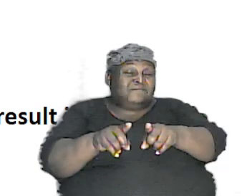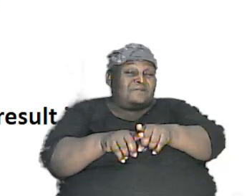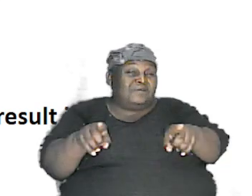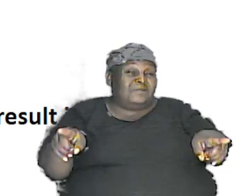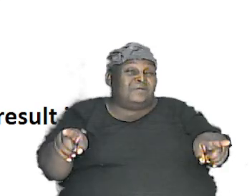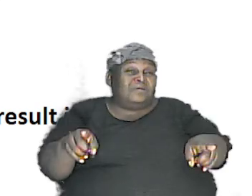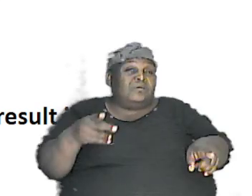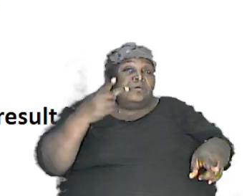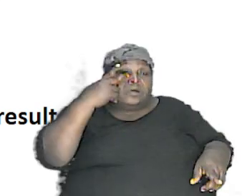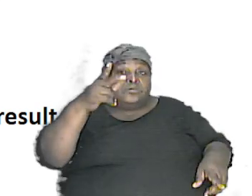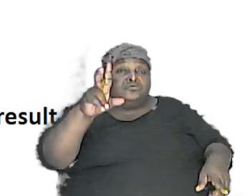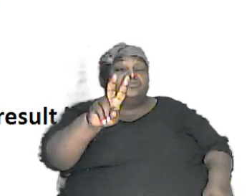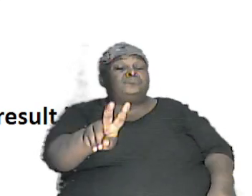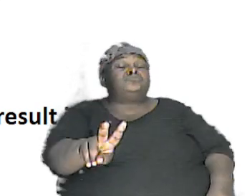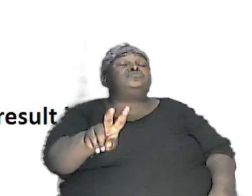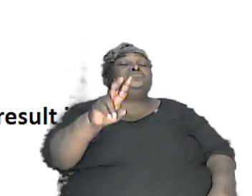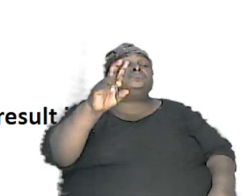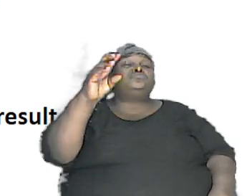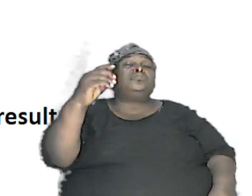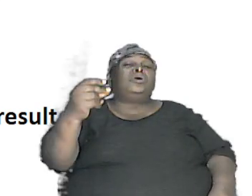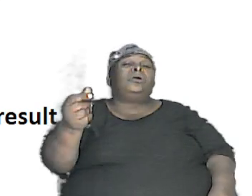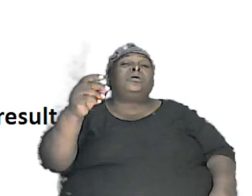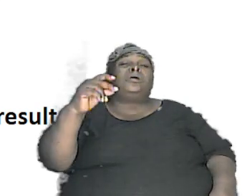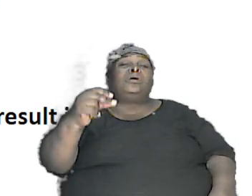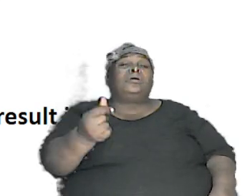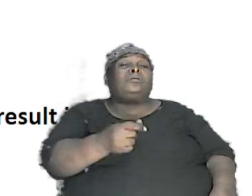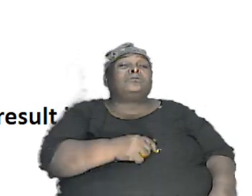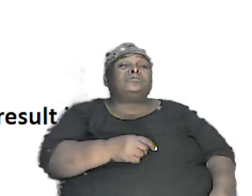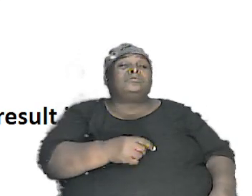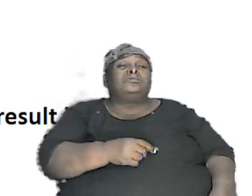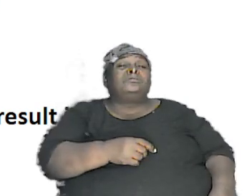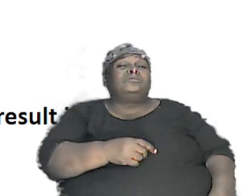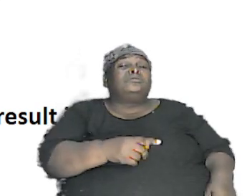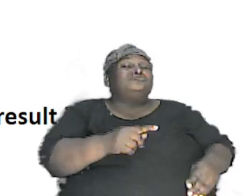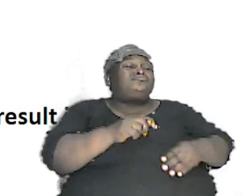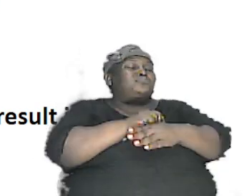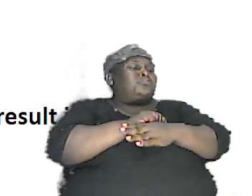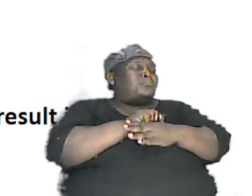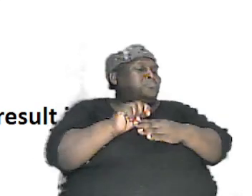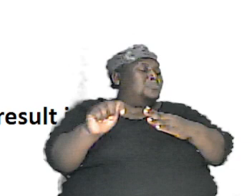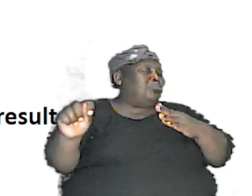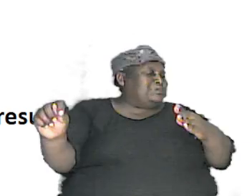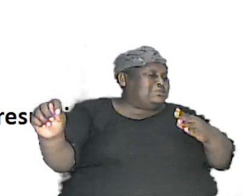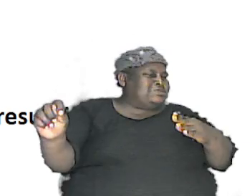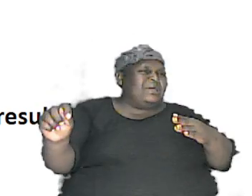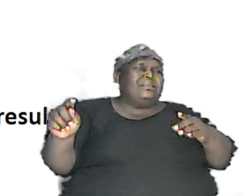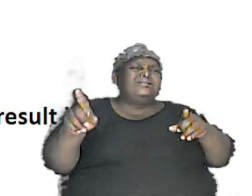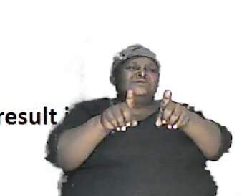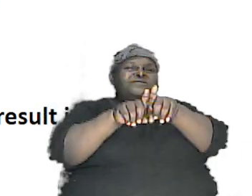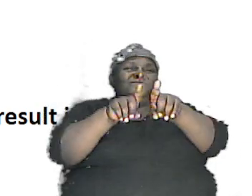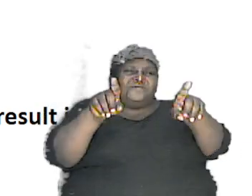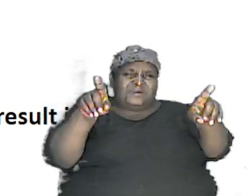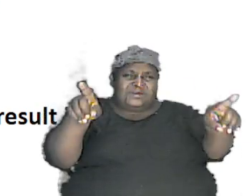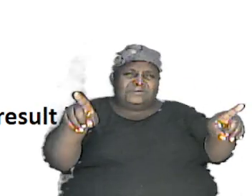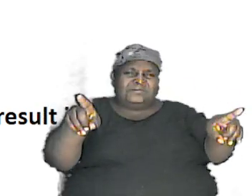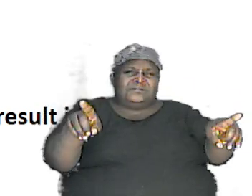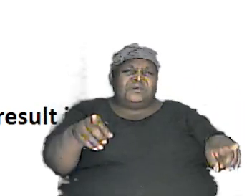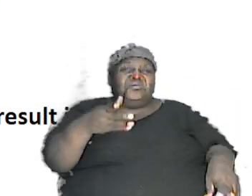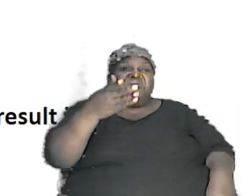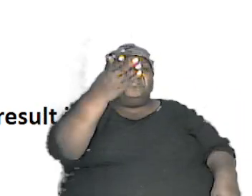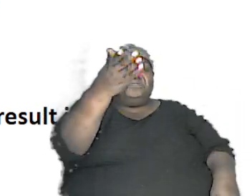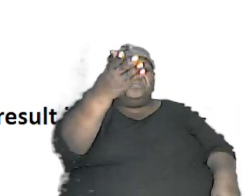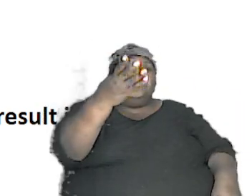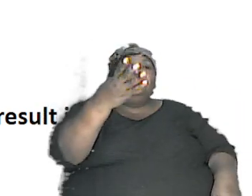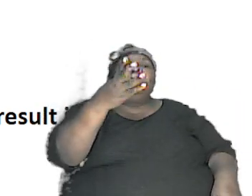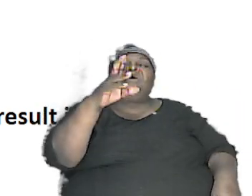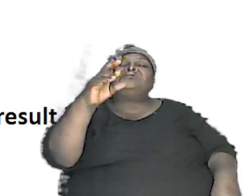they are almost totally if not totally different both